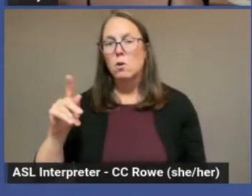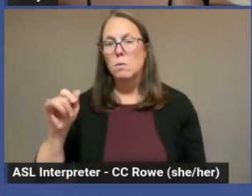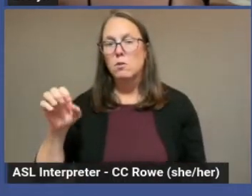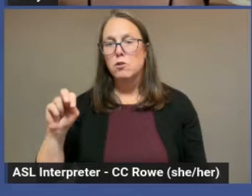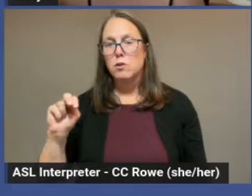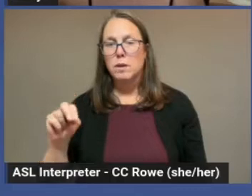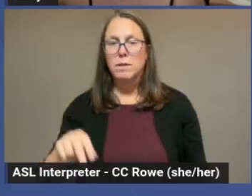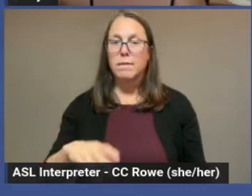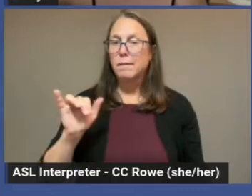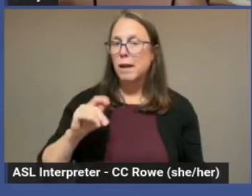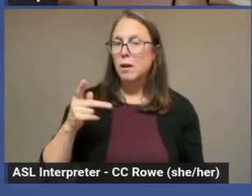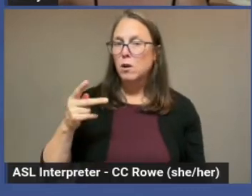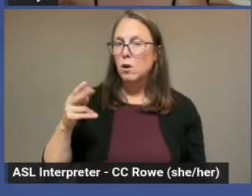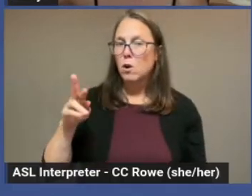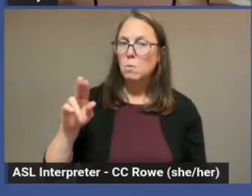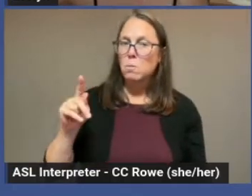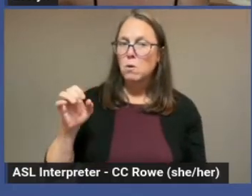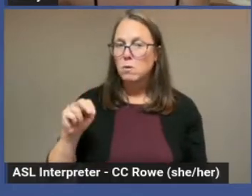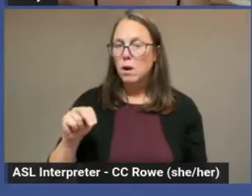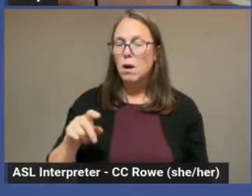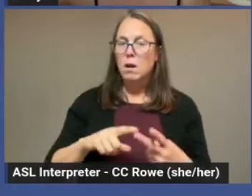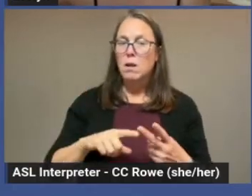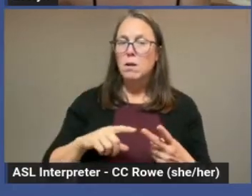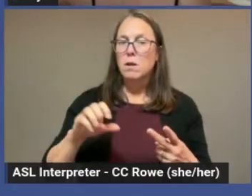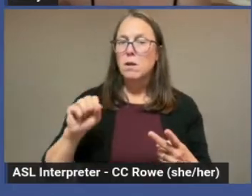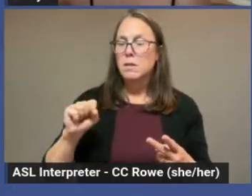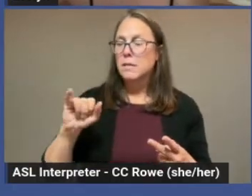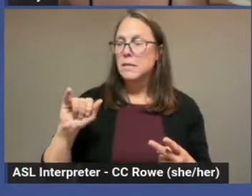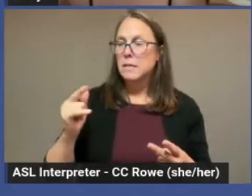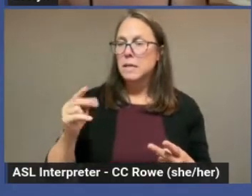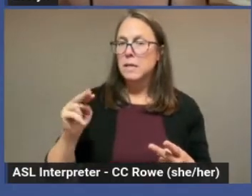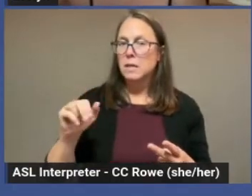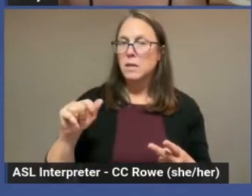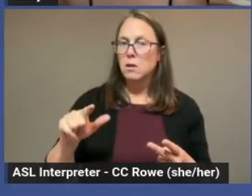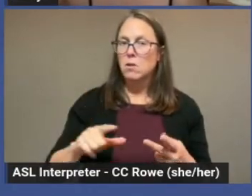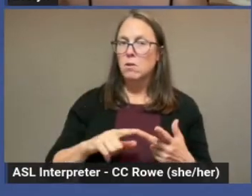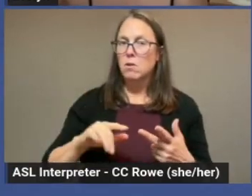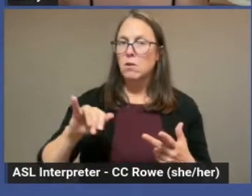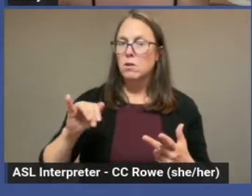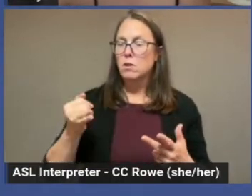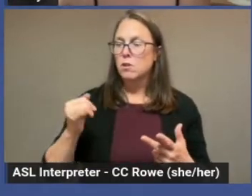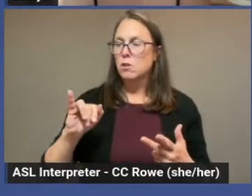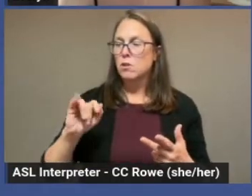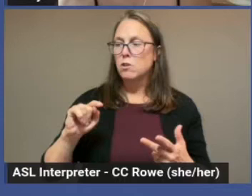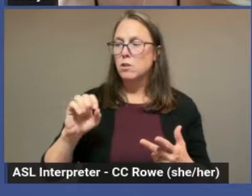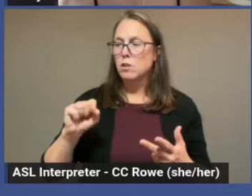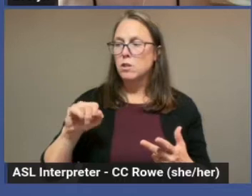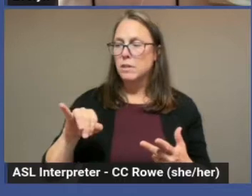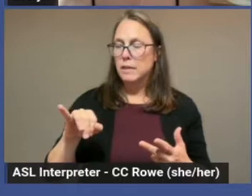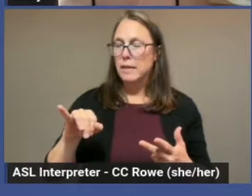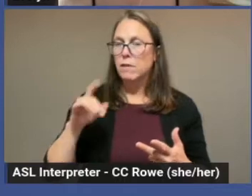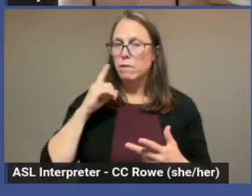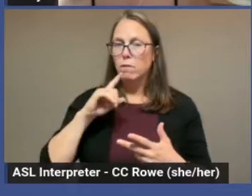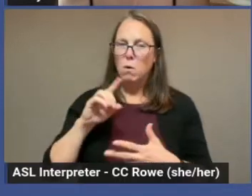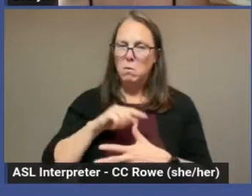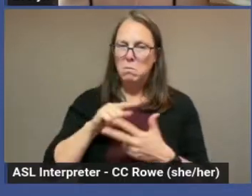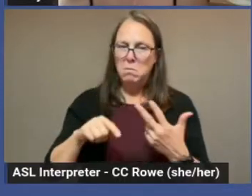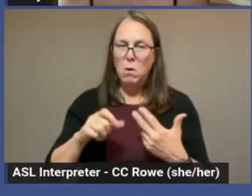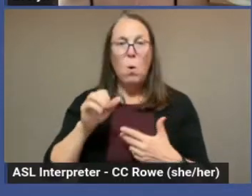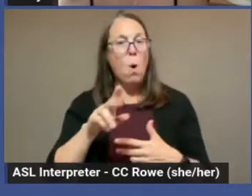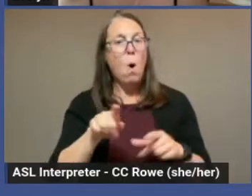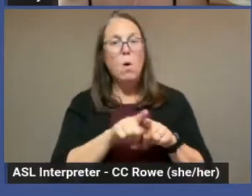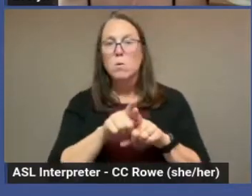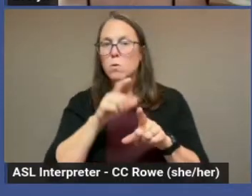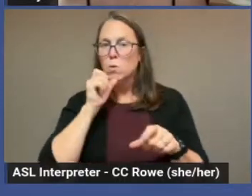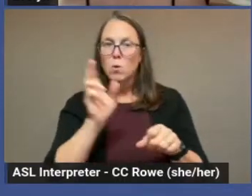for texting, Jitsi for video meeting. You also don't want to use any of your work